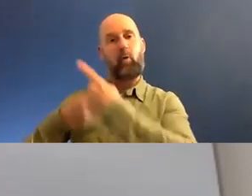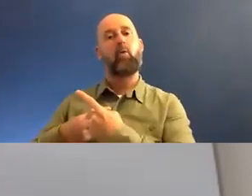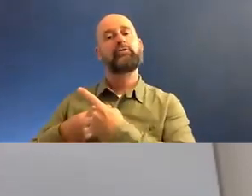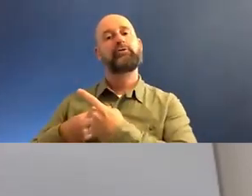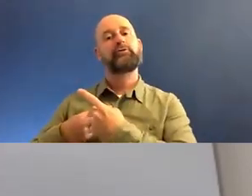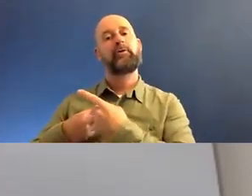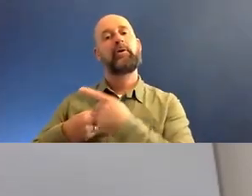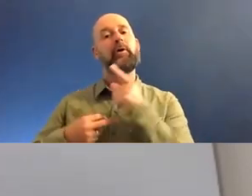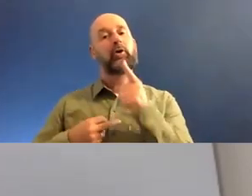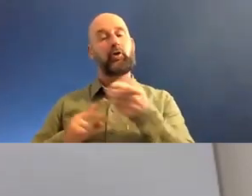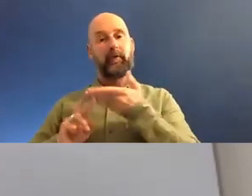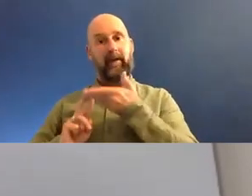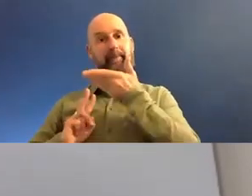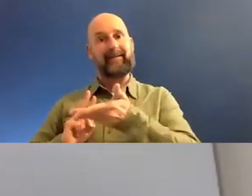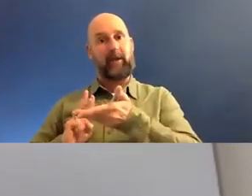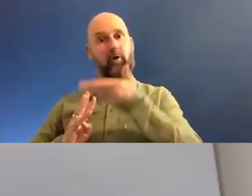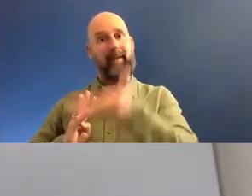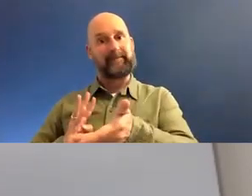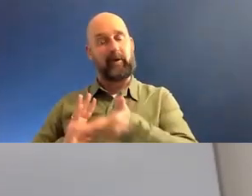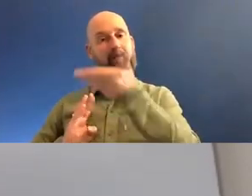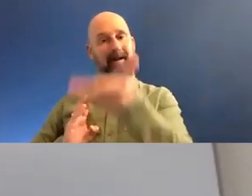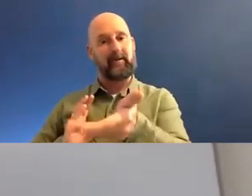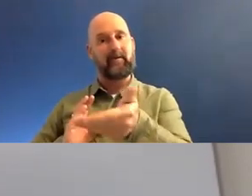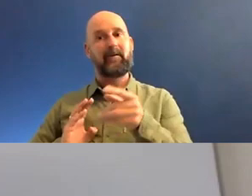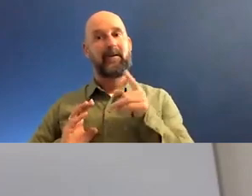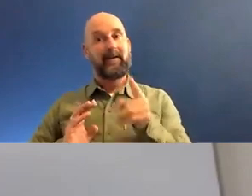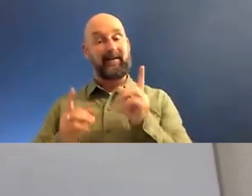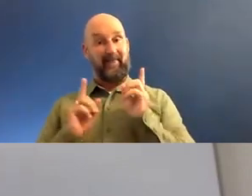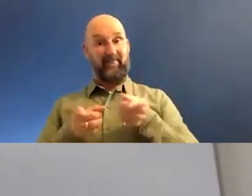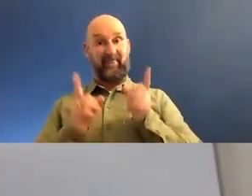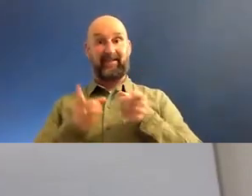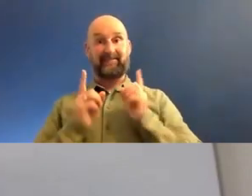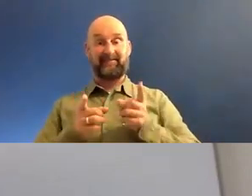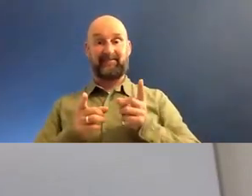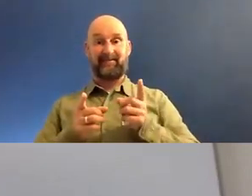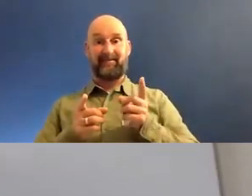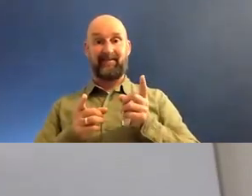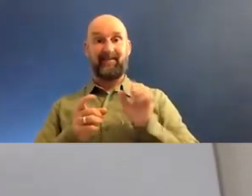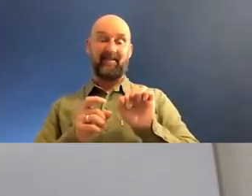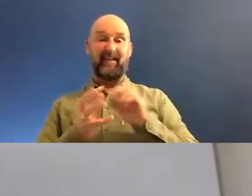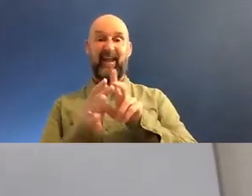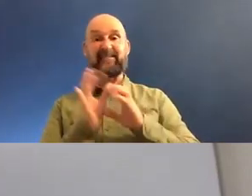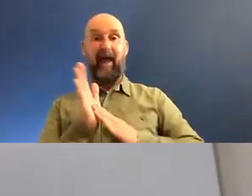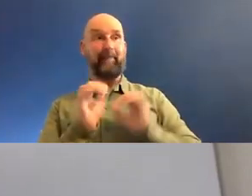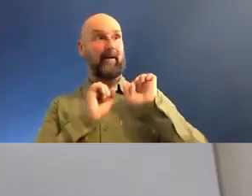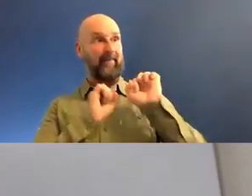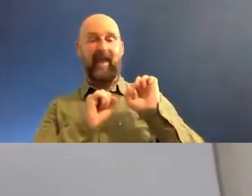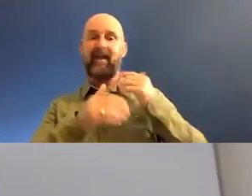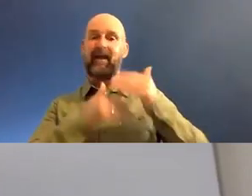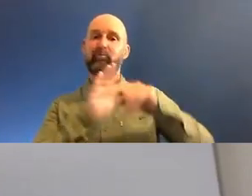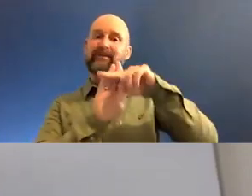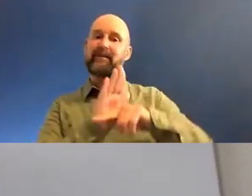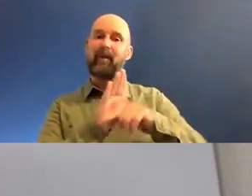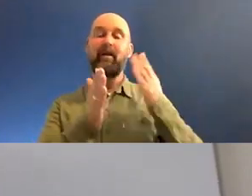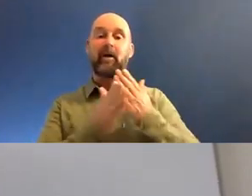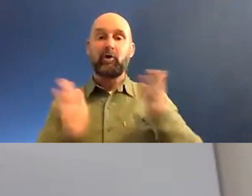able to pass that on, which is actually also a very, the, the Islamic principle of kind of helping foster the next generation